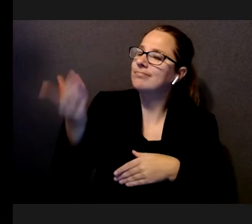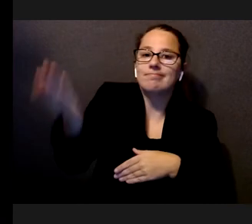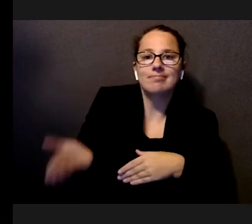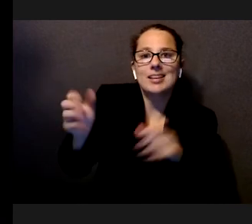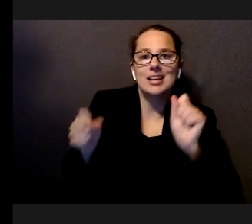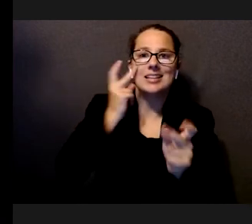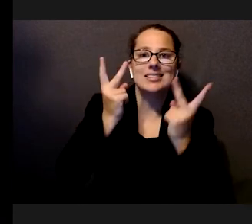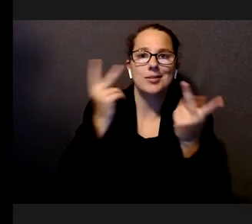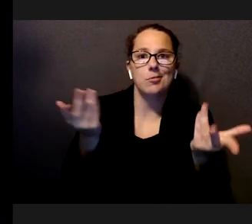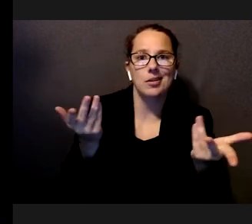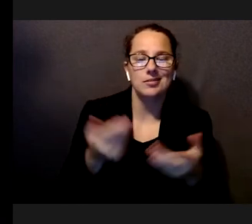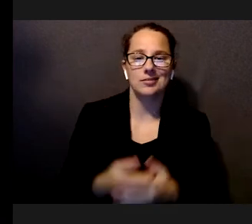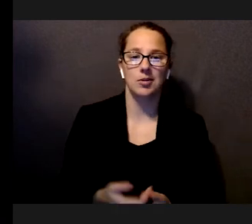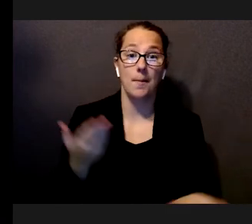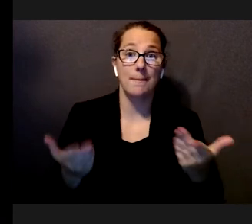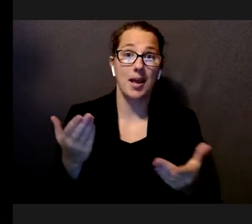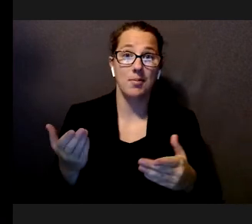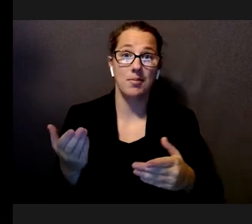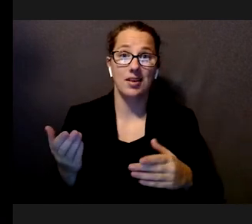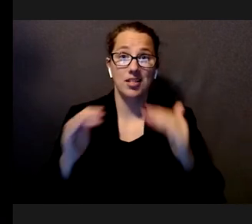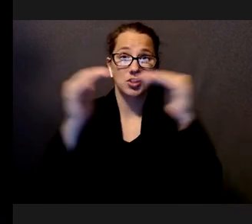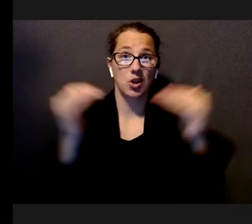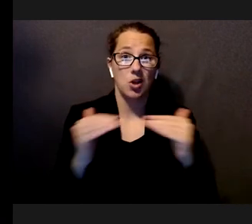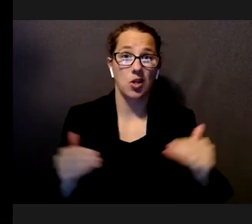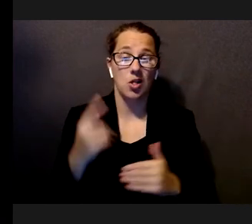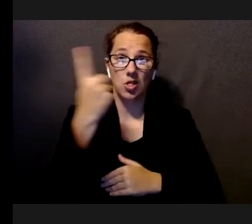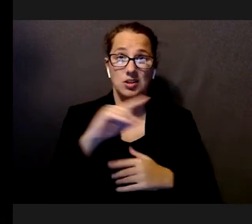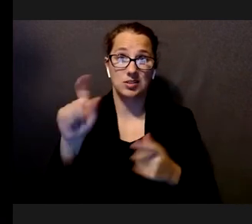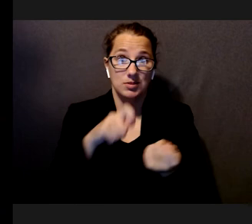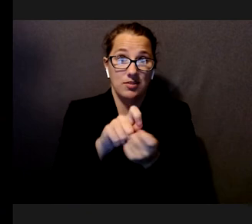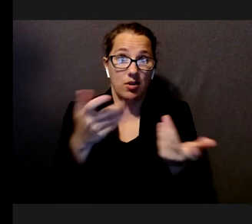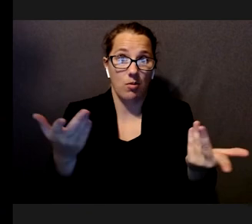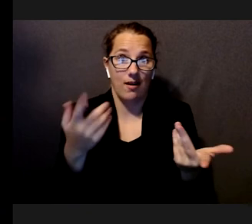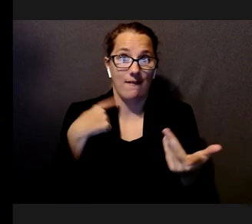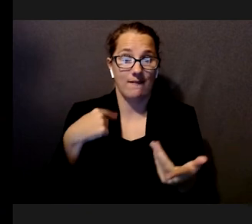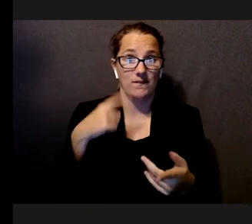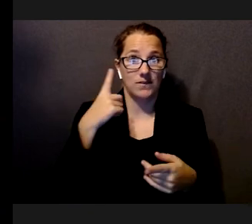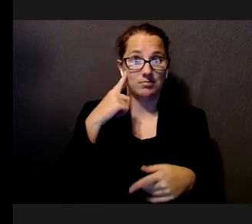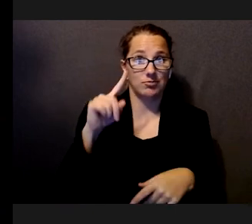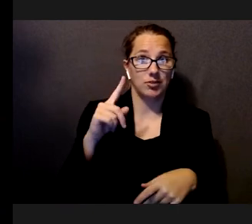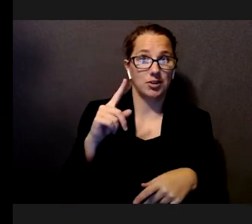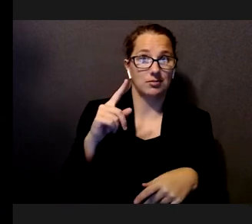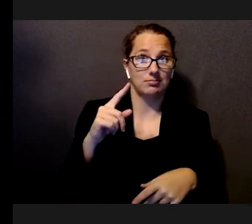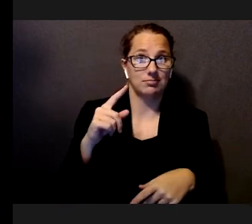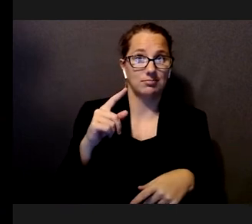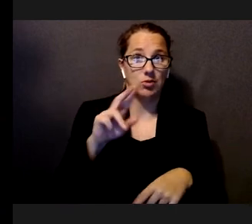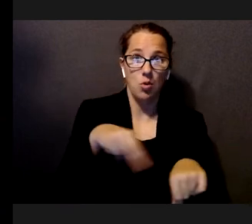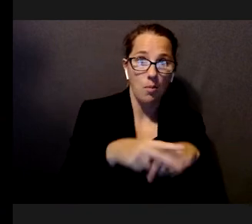So, the shelves might look a certain way to sighted people, but to people with low vision,